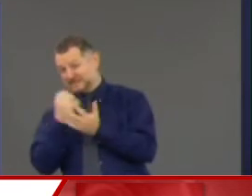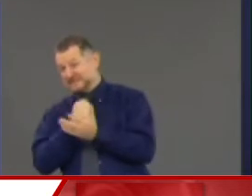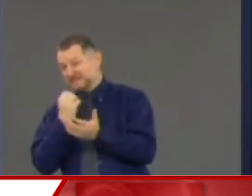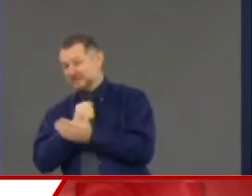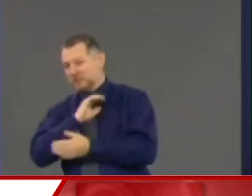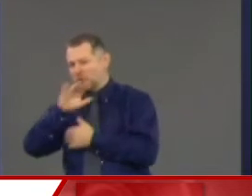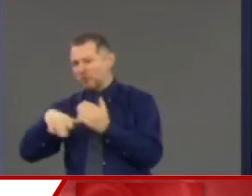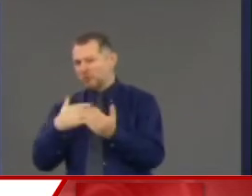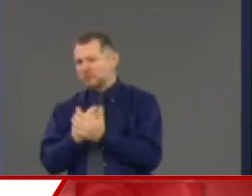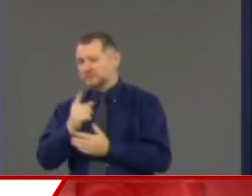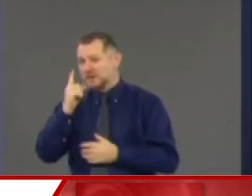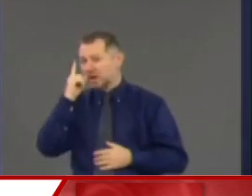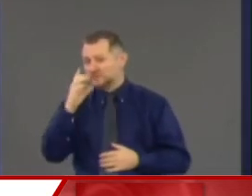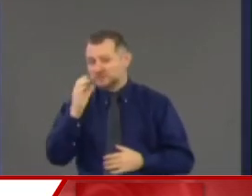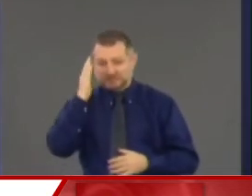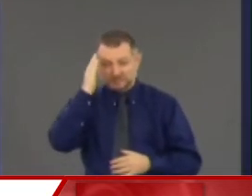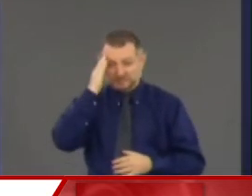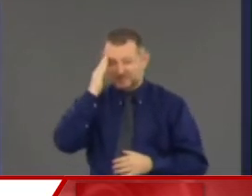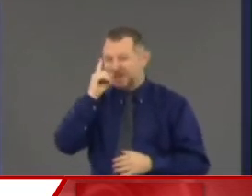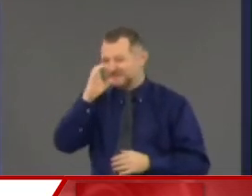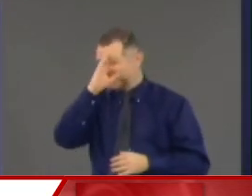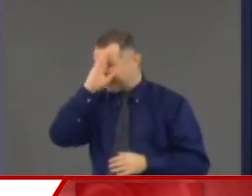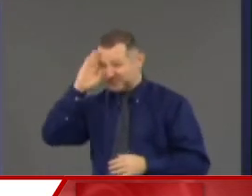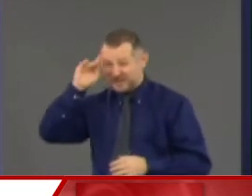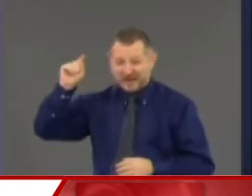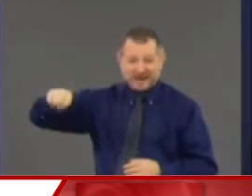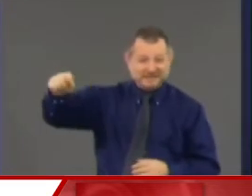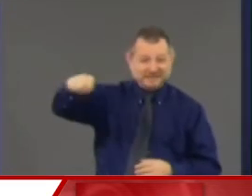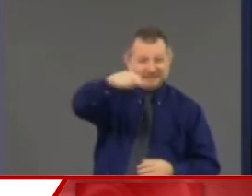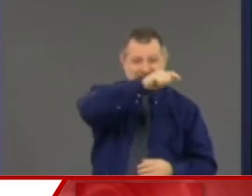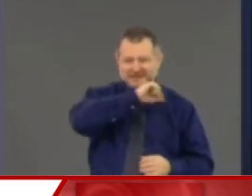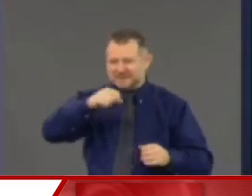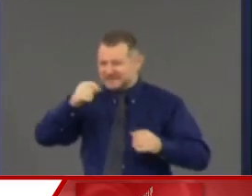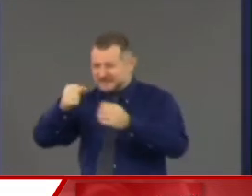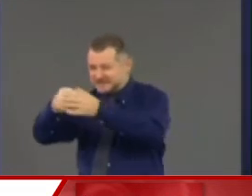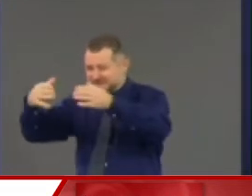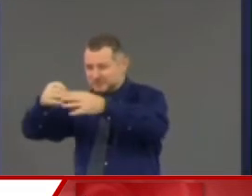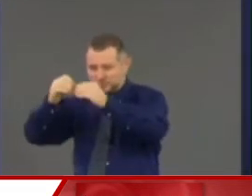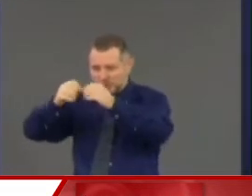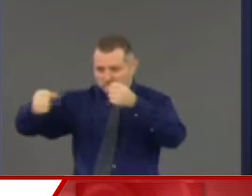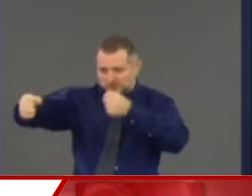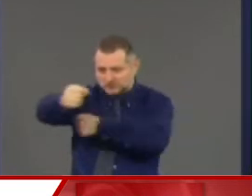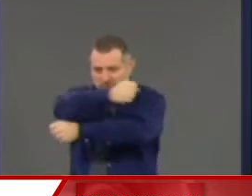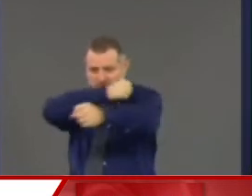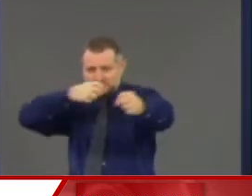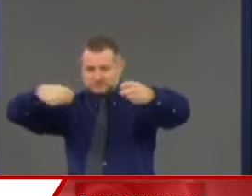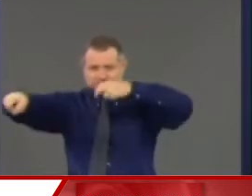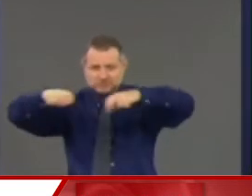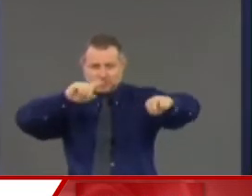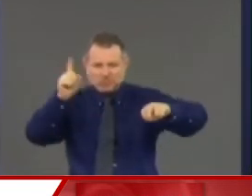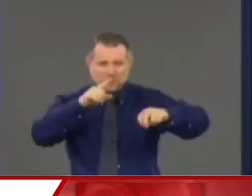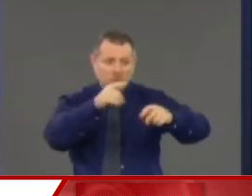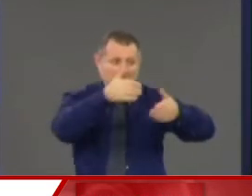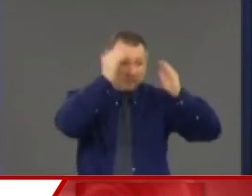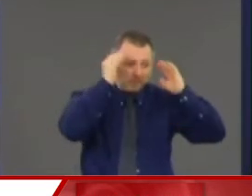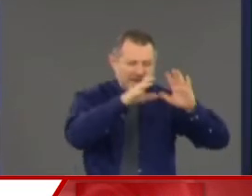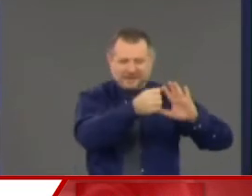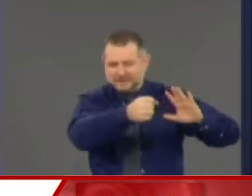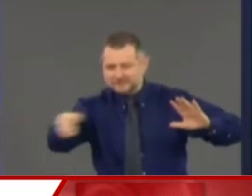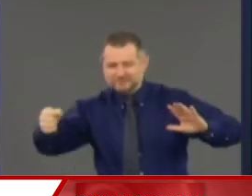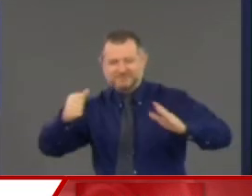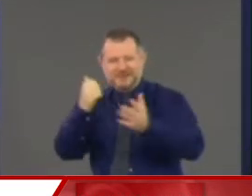hospitals and shifted the patient burden so they were all at 100%.